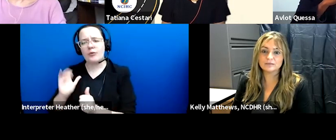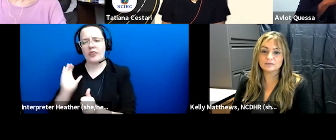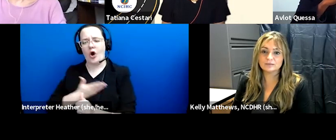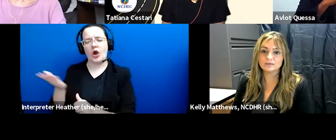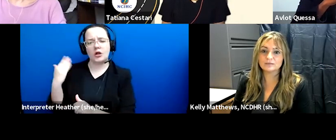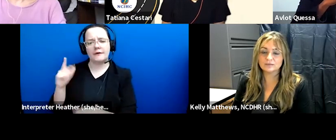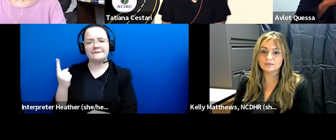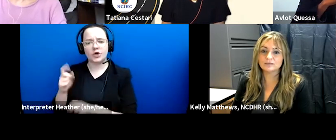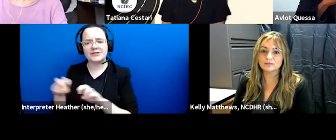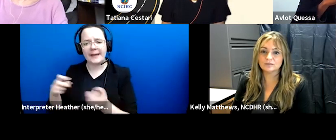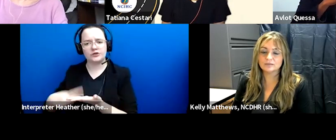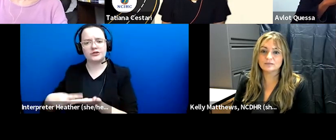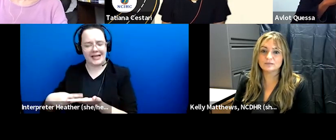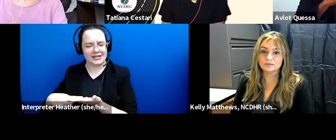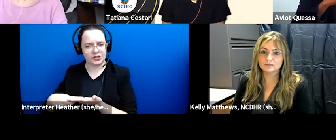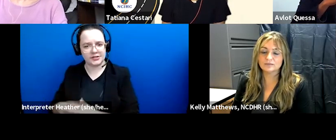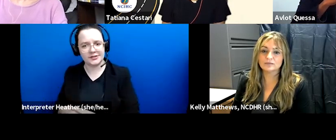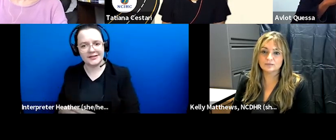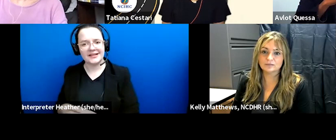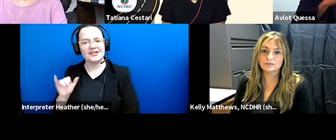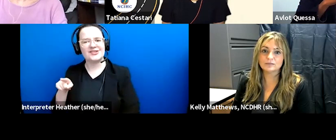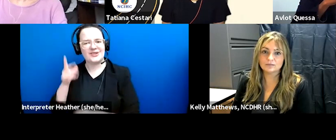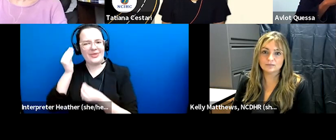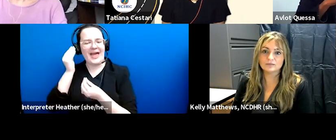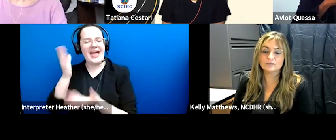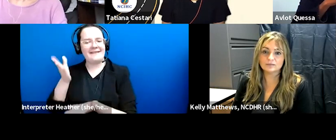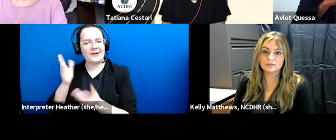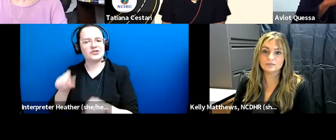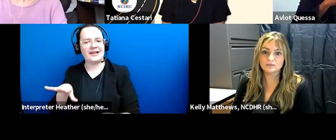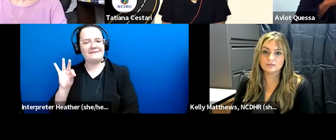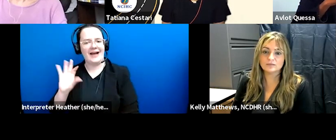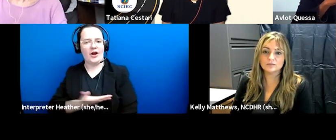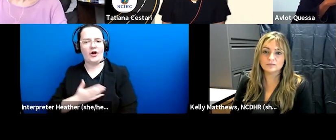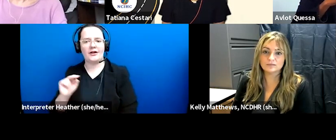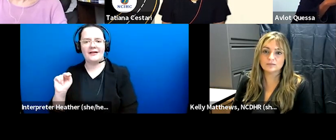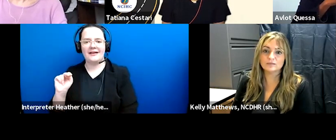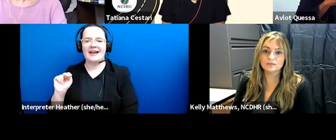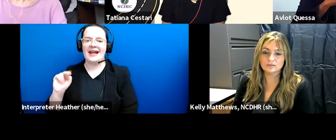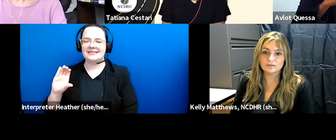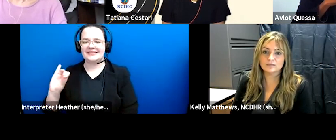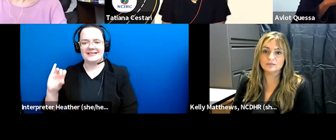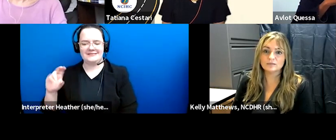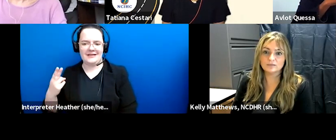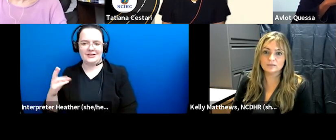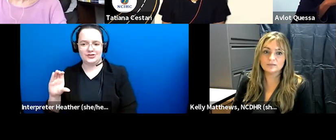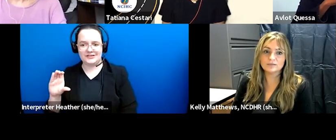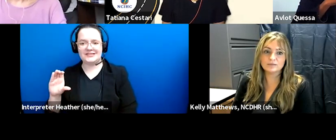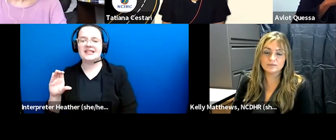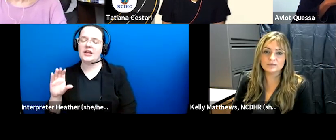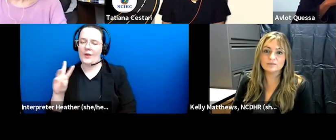discussion um so you will find that information on our nchc website which is